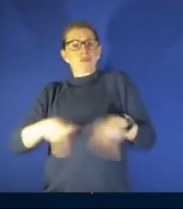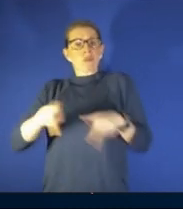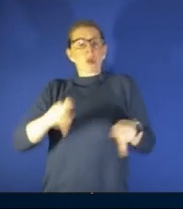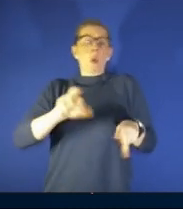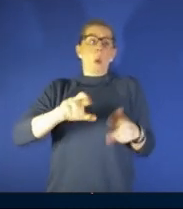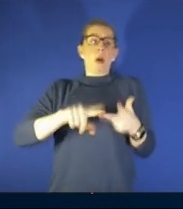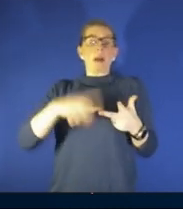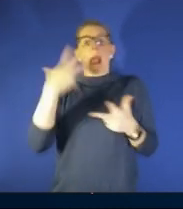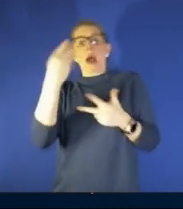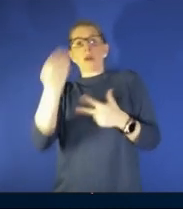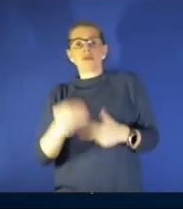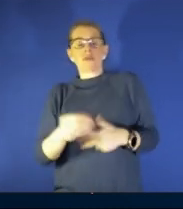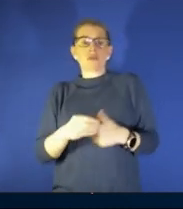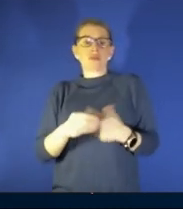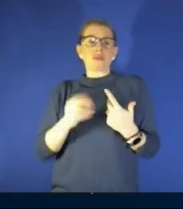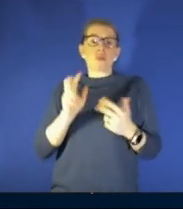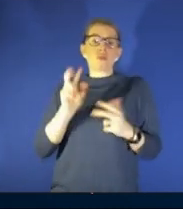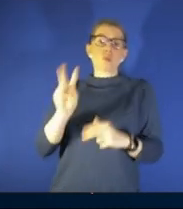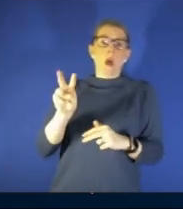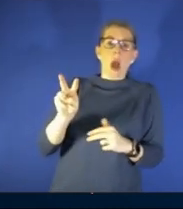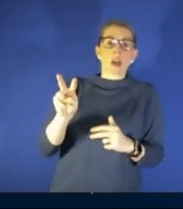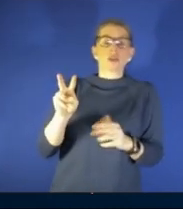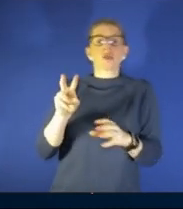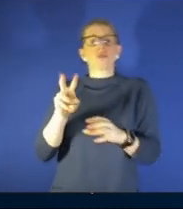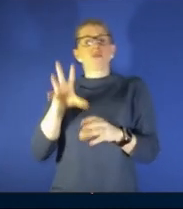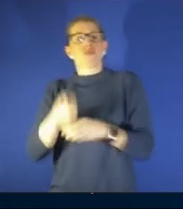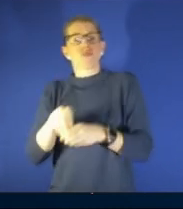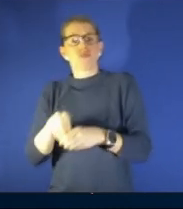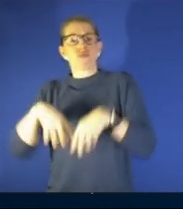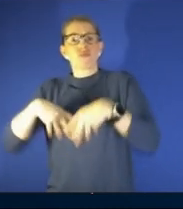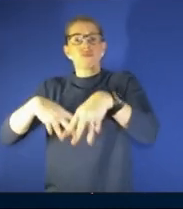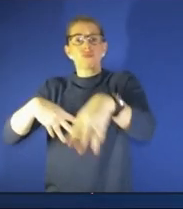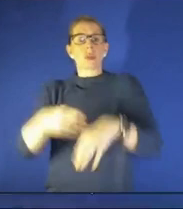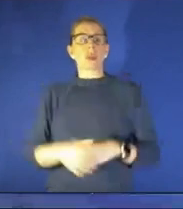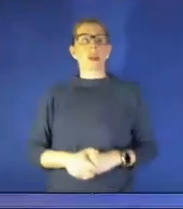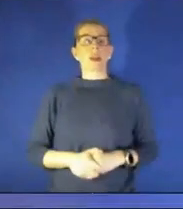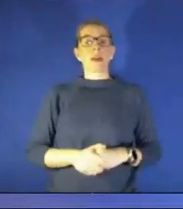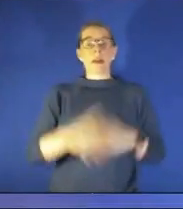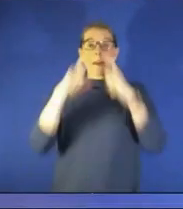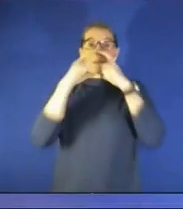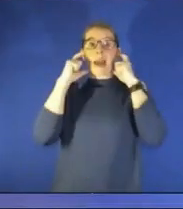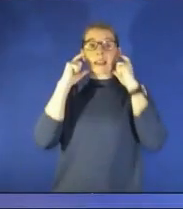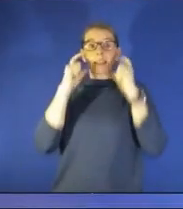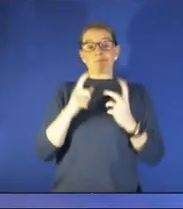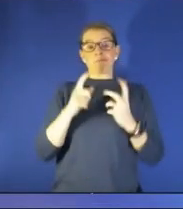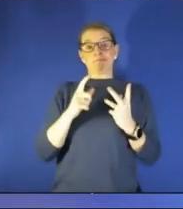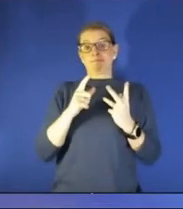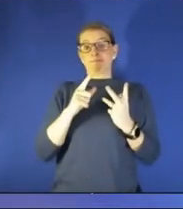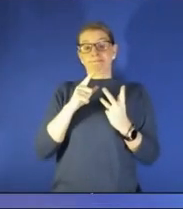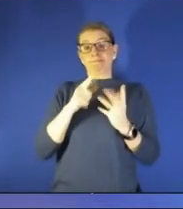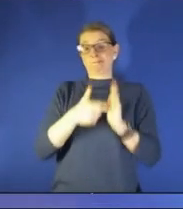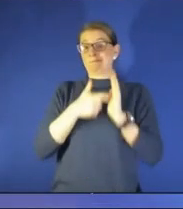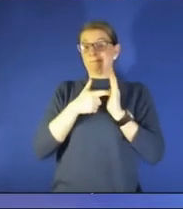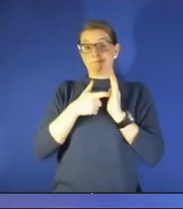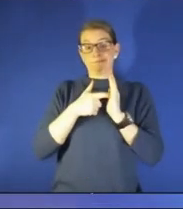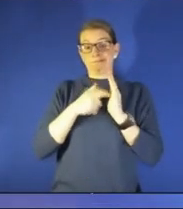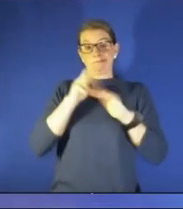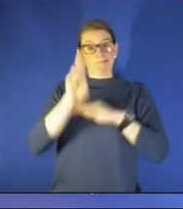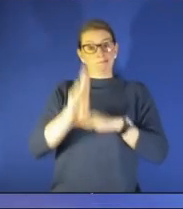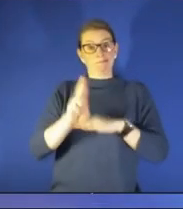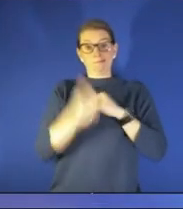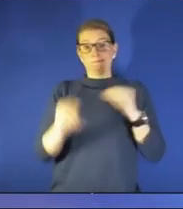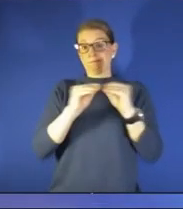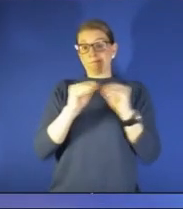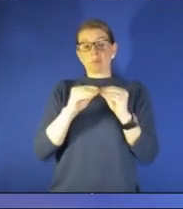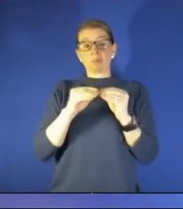or participate in the parades so with masks no longer on anymore what can you do to keep you and your family